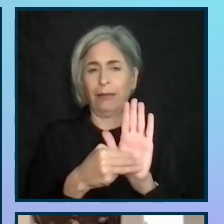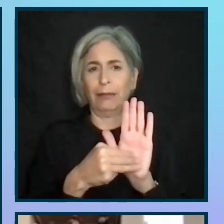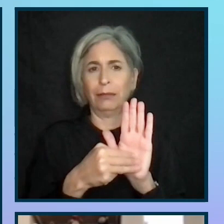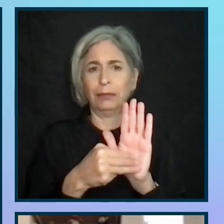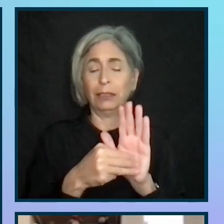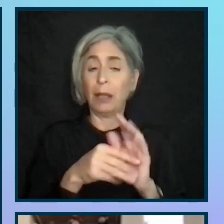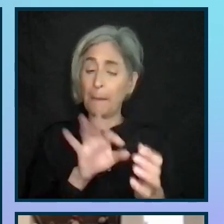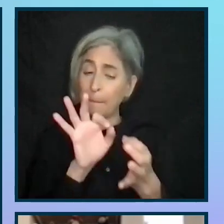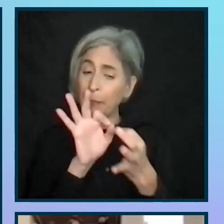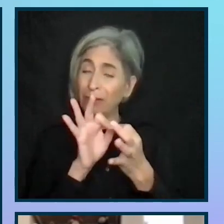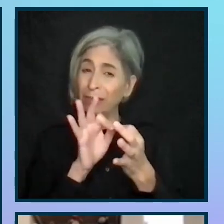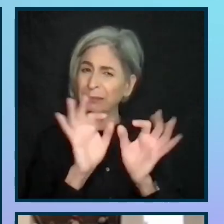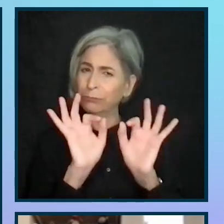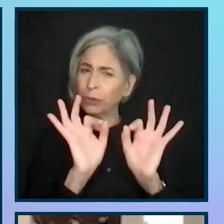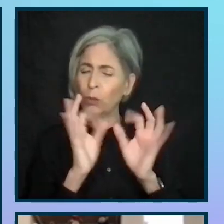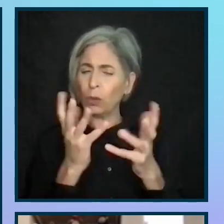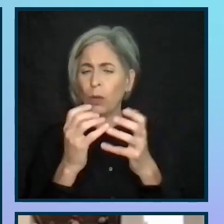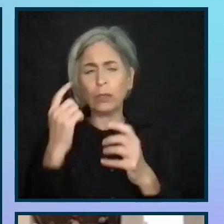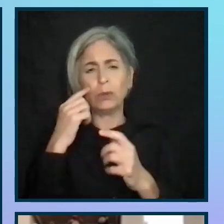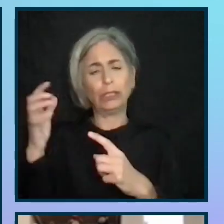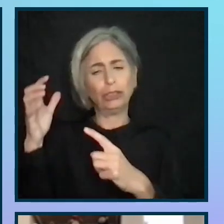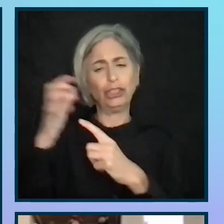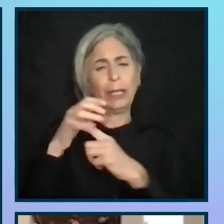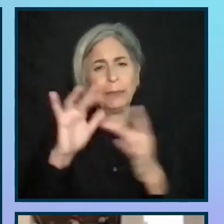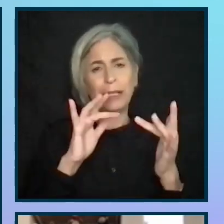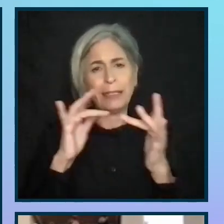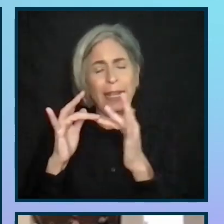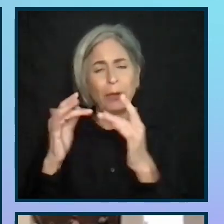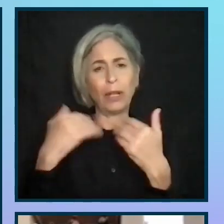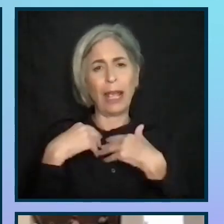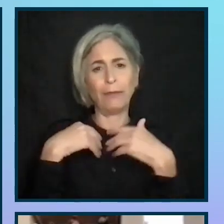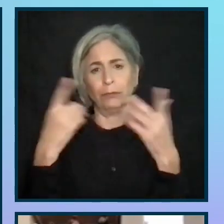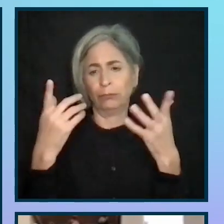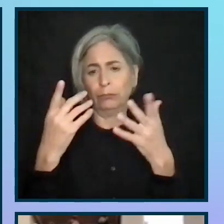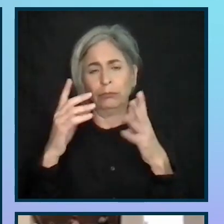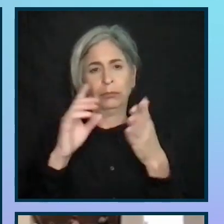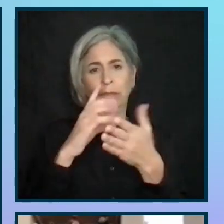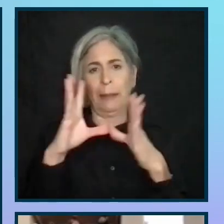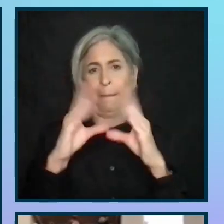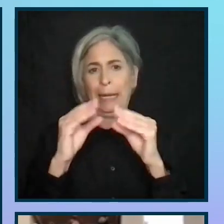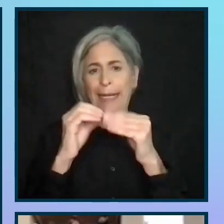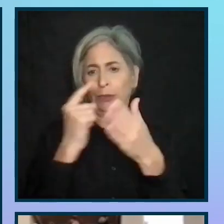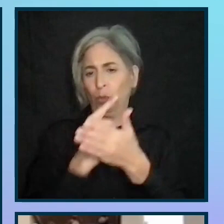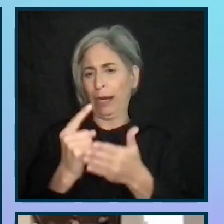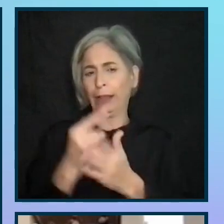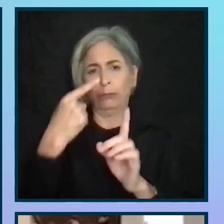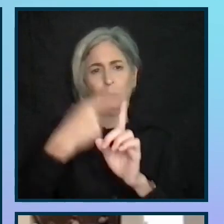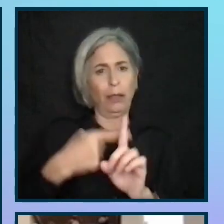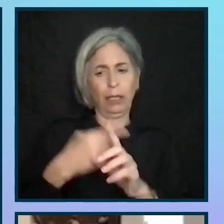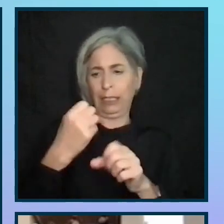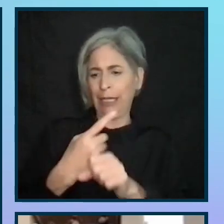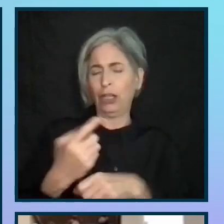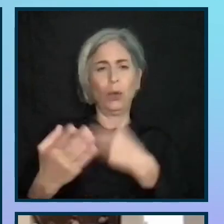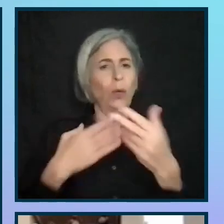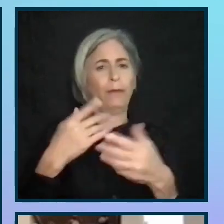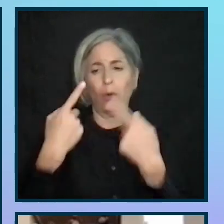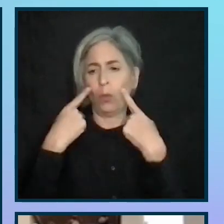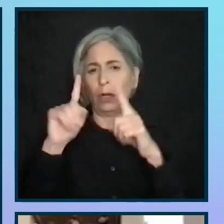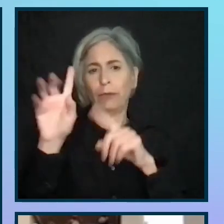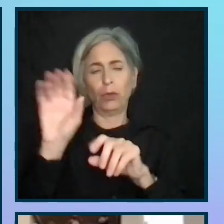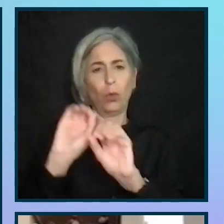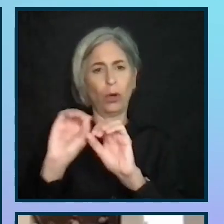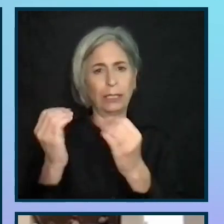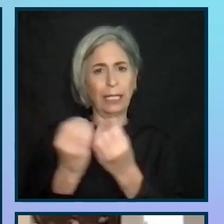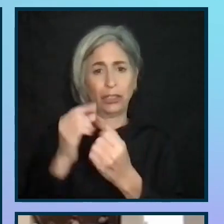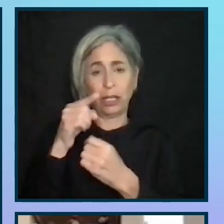Ideally, we would like to see champions networks having some sort of regular meeting, whatever works for your organisation. In a company